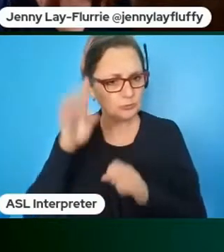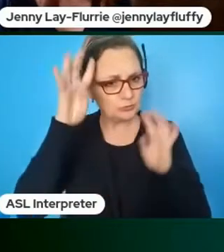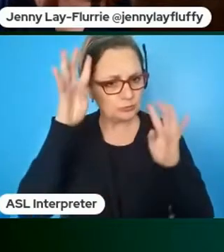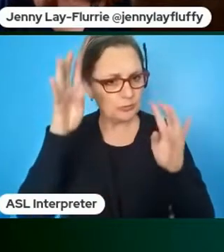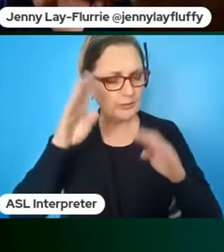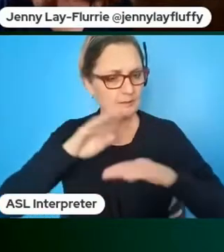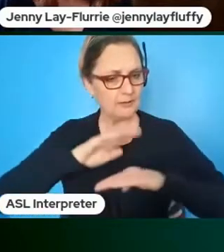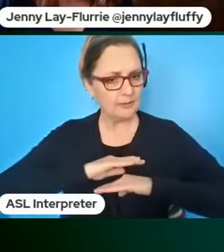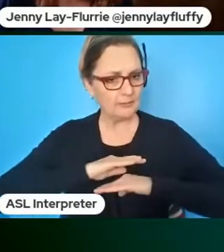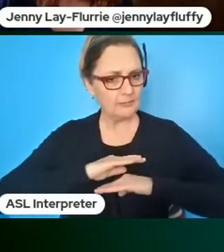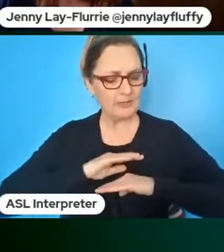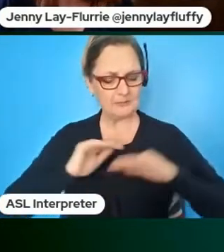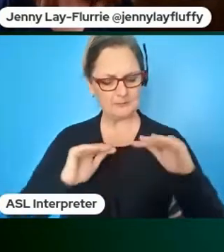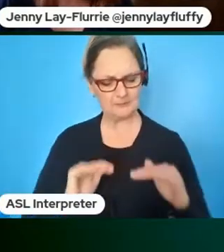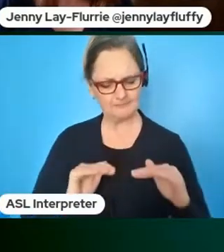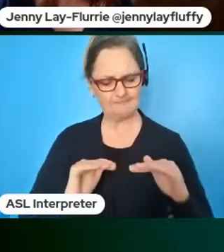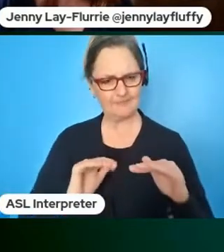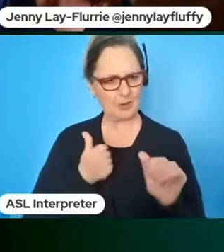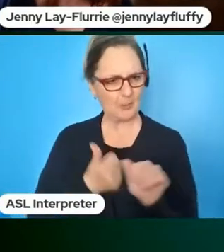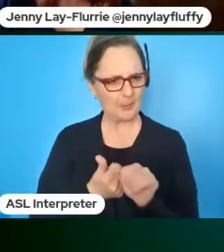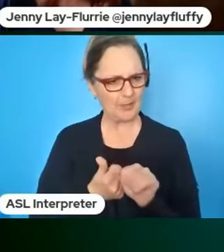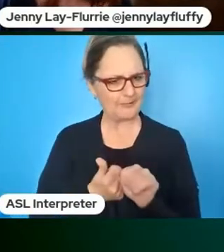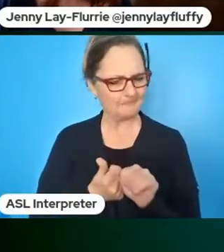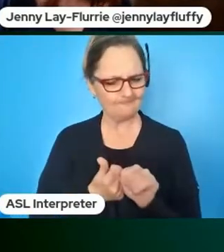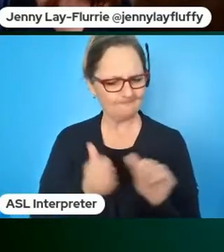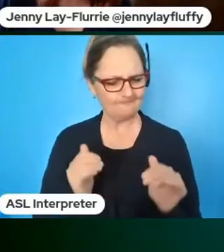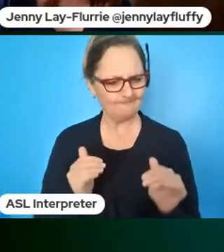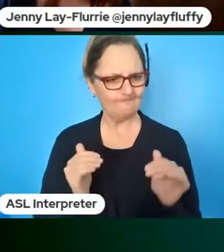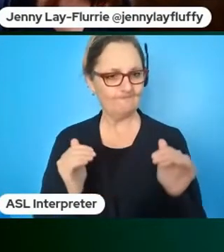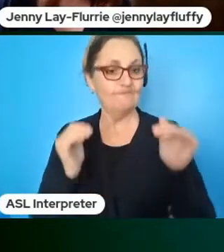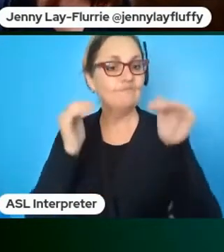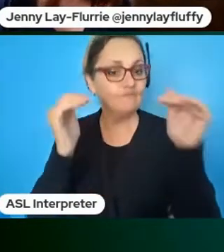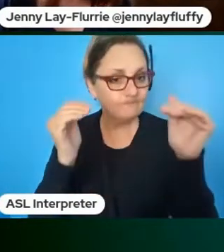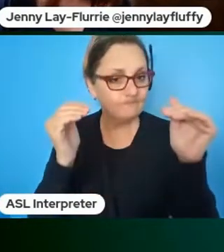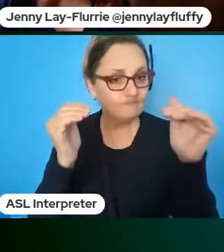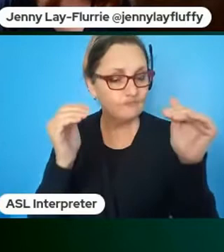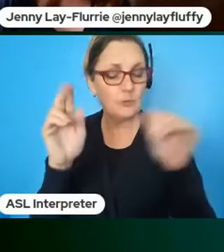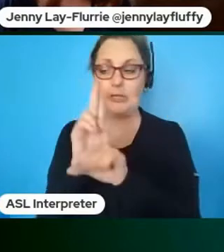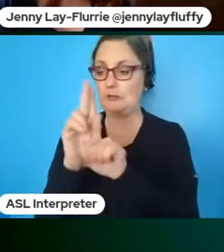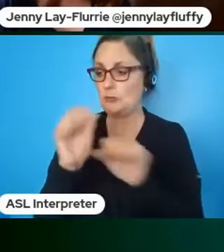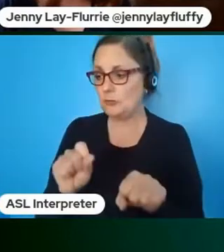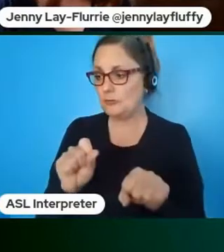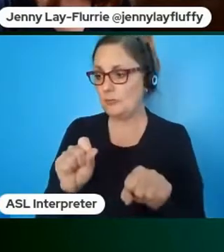a bar of legal compliance but it's driving a usable productive experience